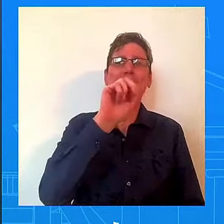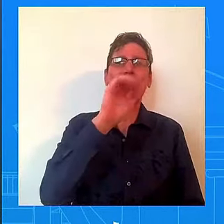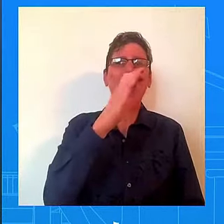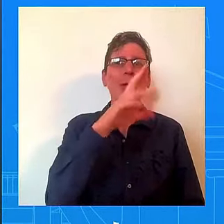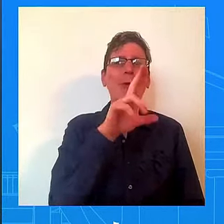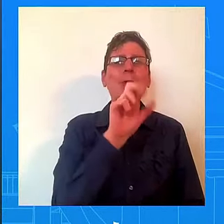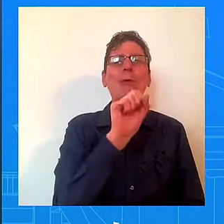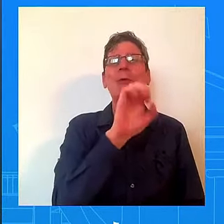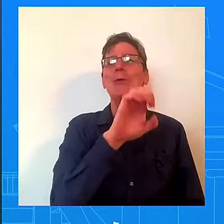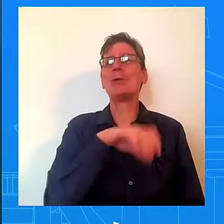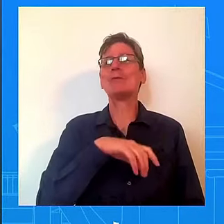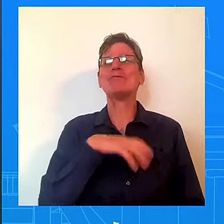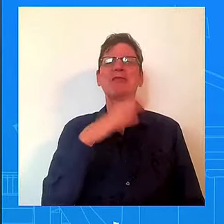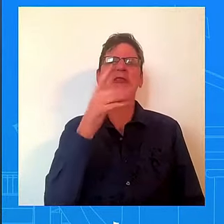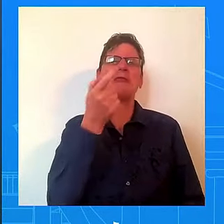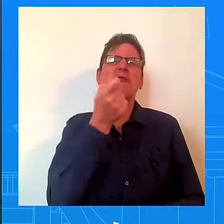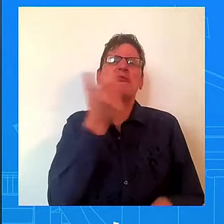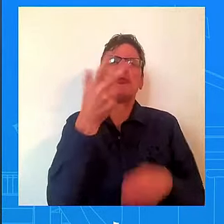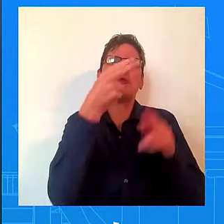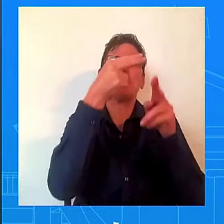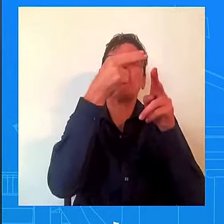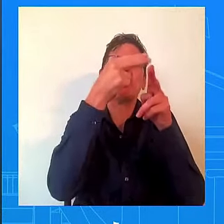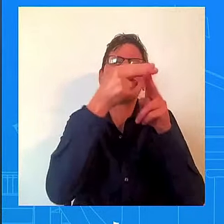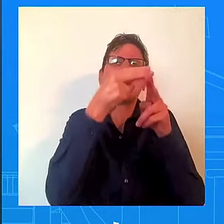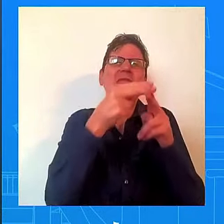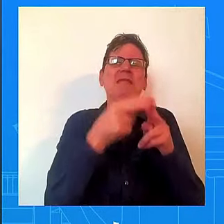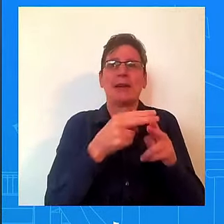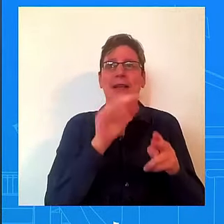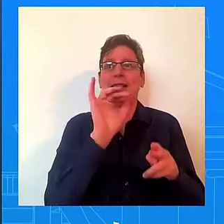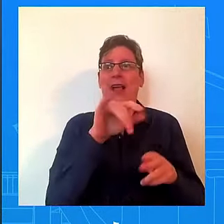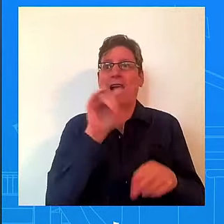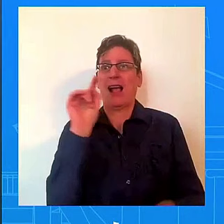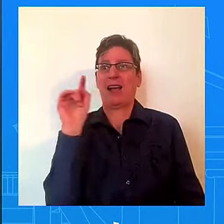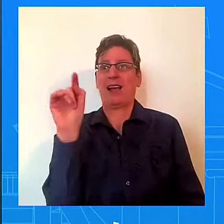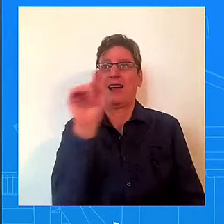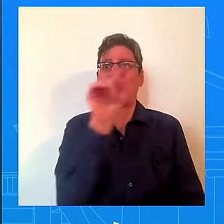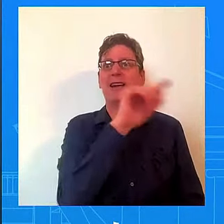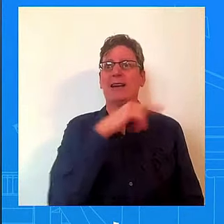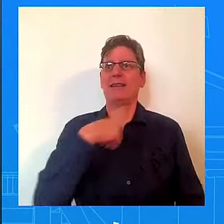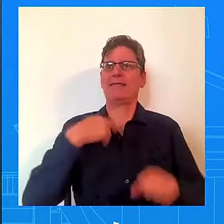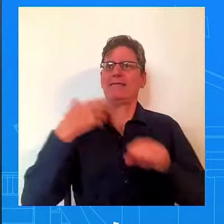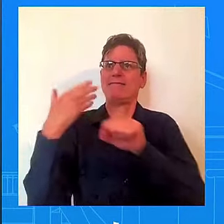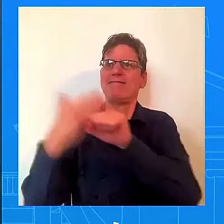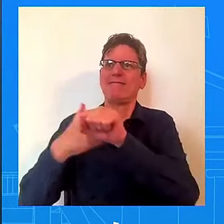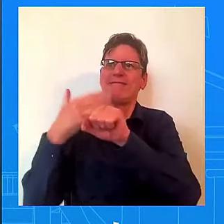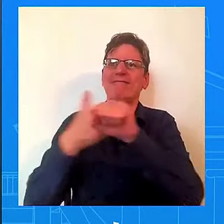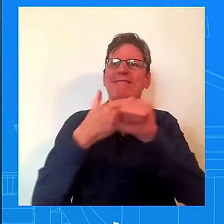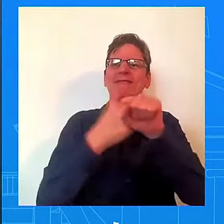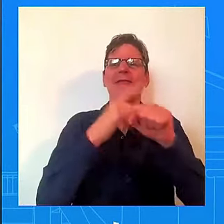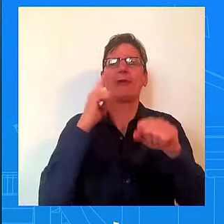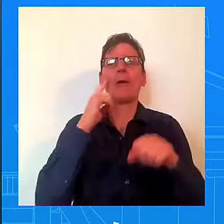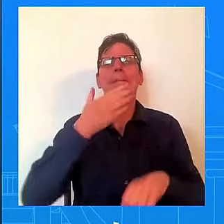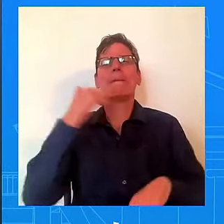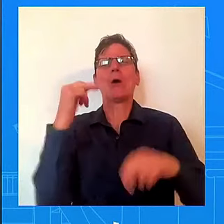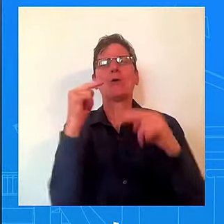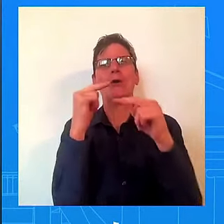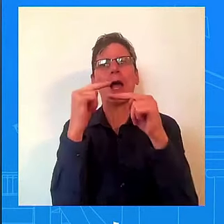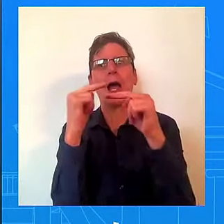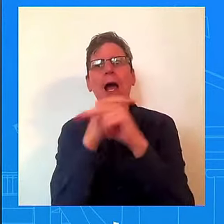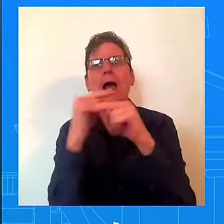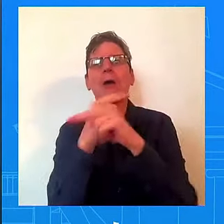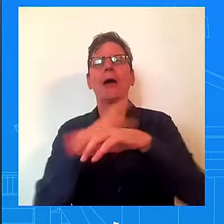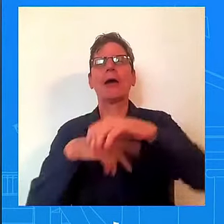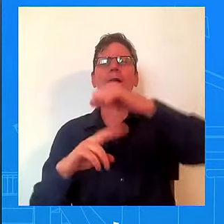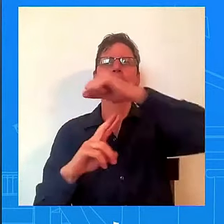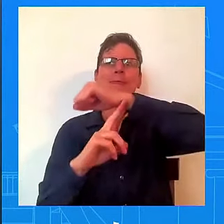cut generations of families of color off from opportunity, all in the name of progress. In partnership with